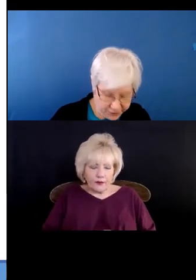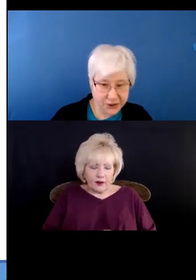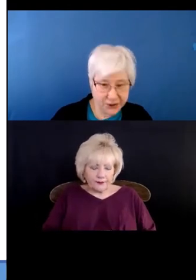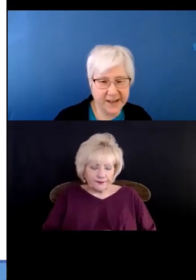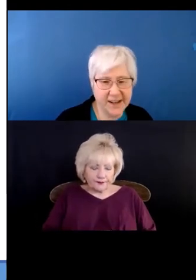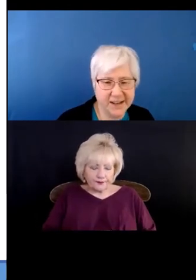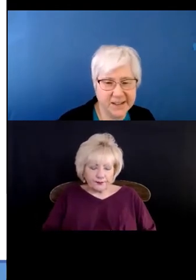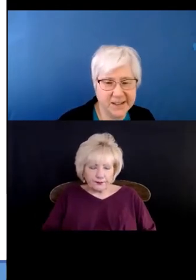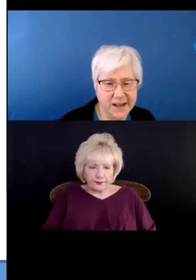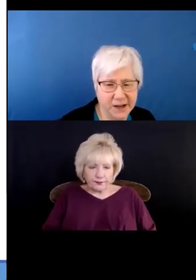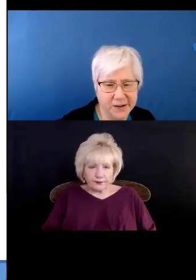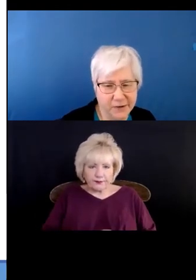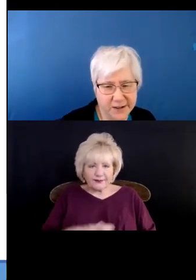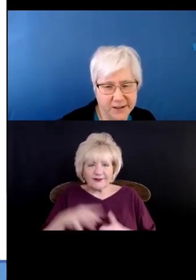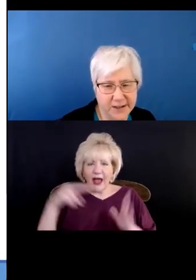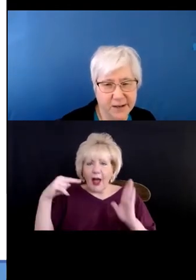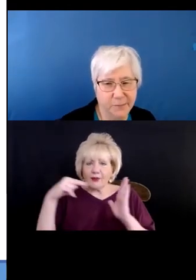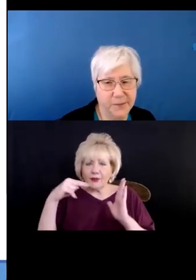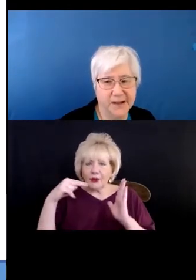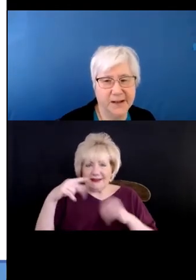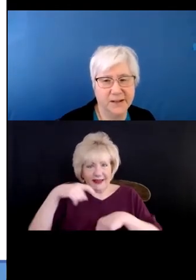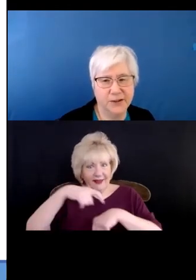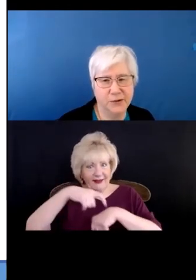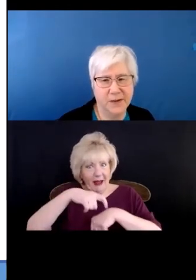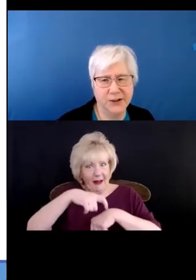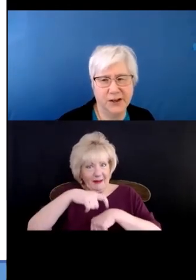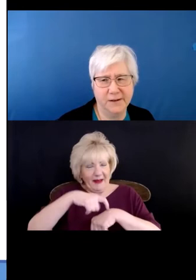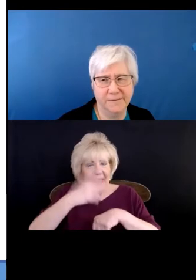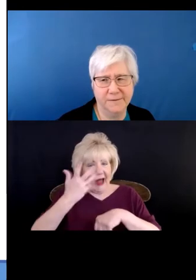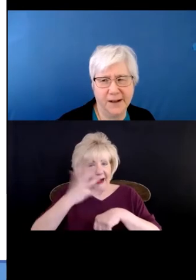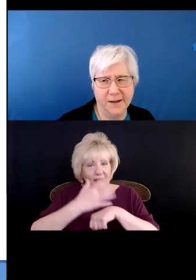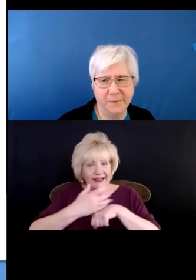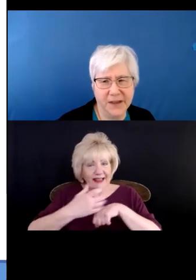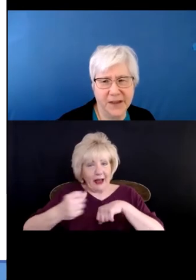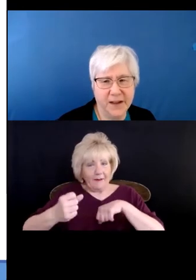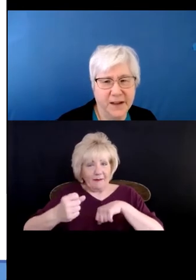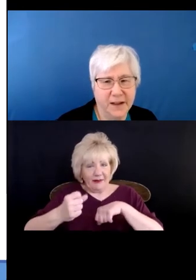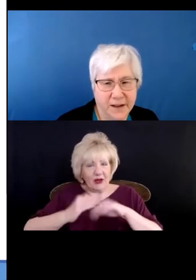Just checking on time. I don't want to take up too much of